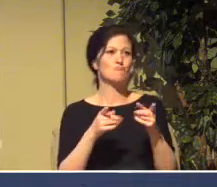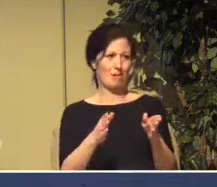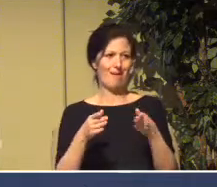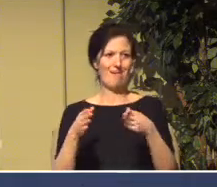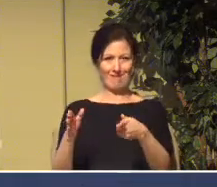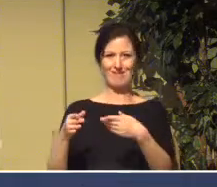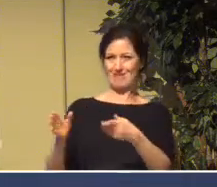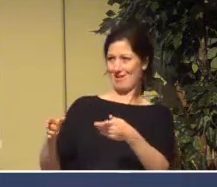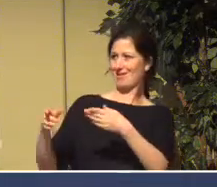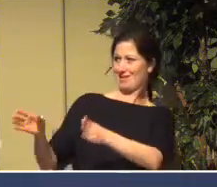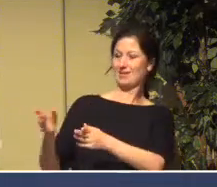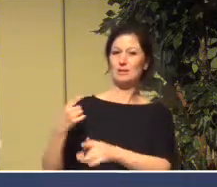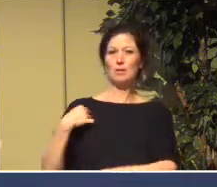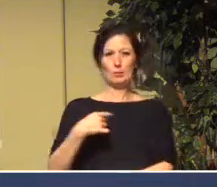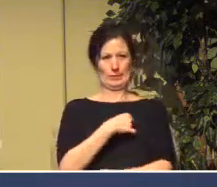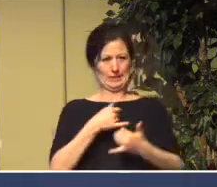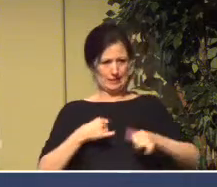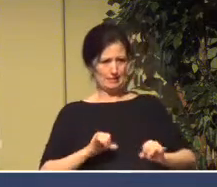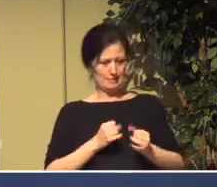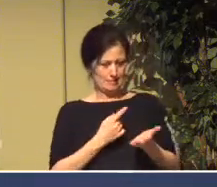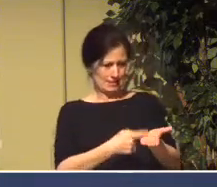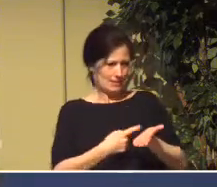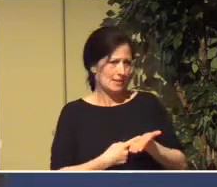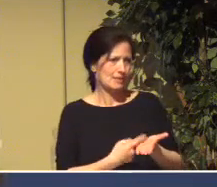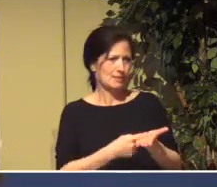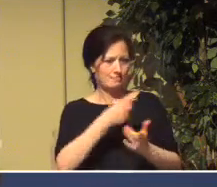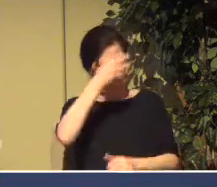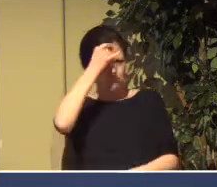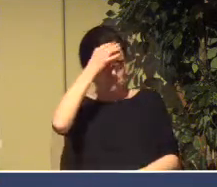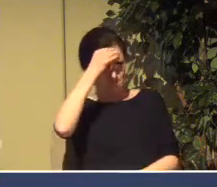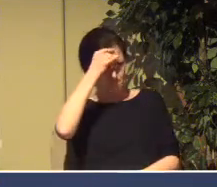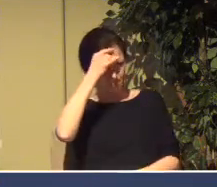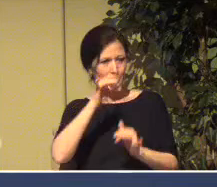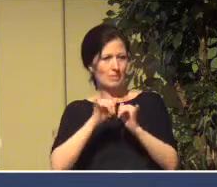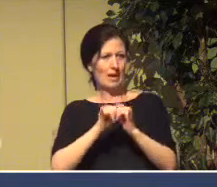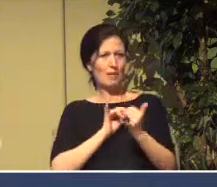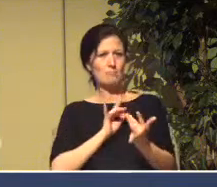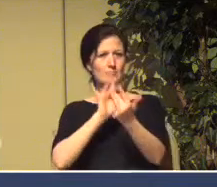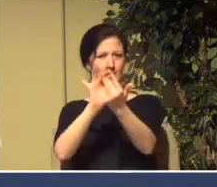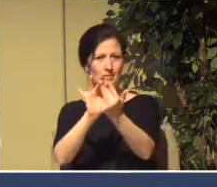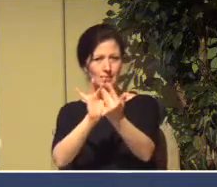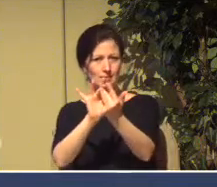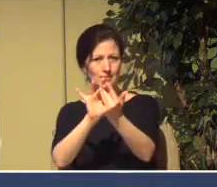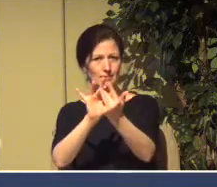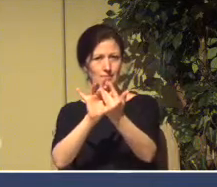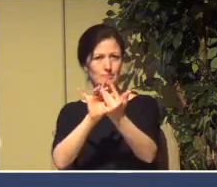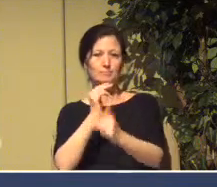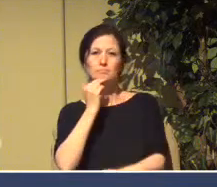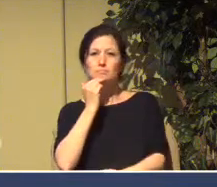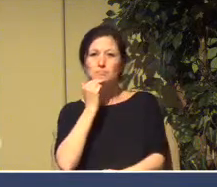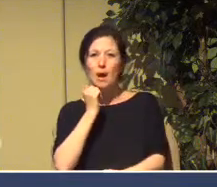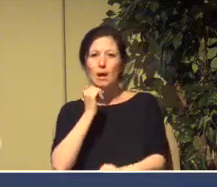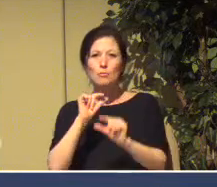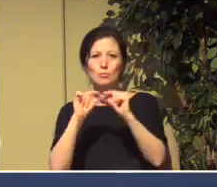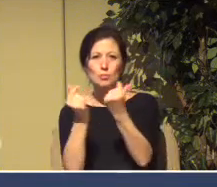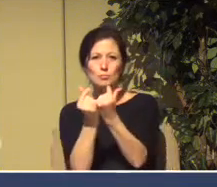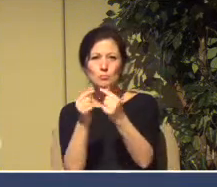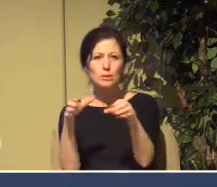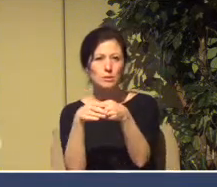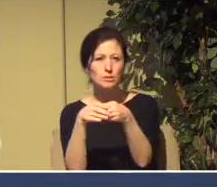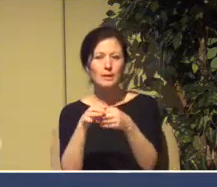We're looking at that and we're thinking, okay, are there ways to reach out for small groups and things like that? And what's happening here